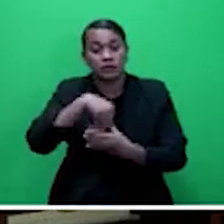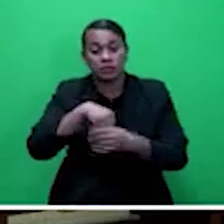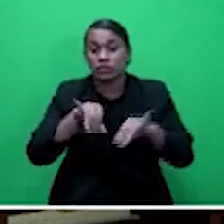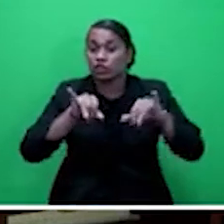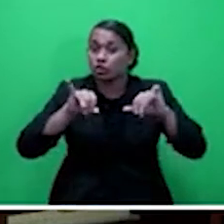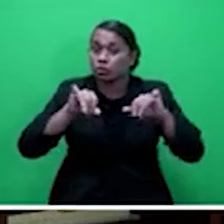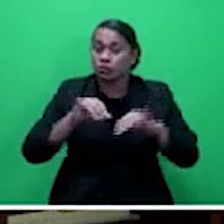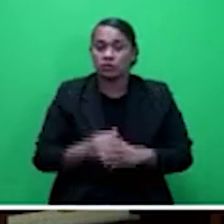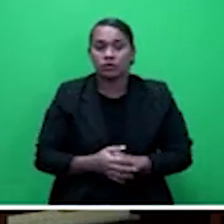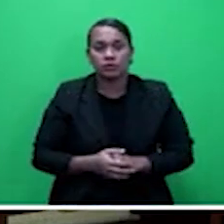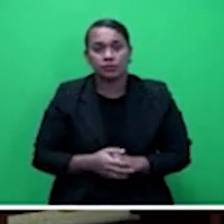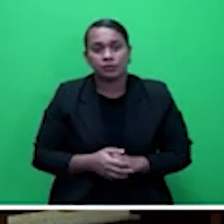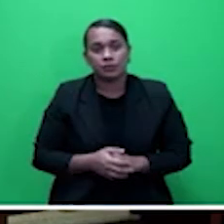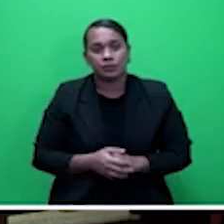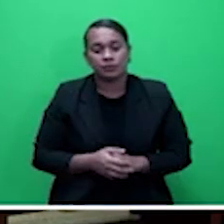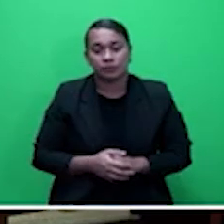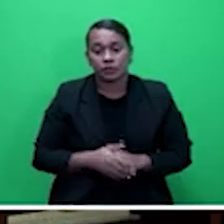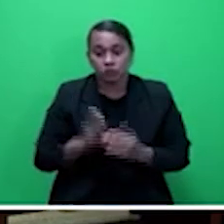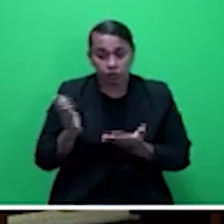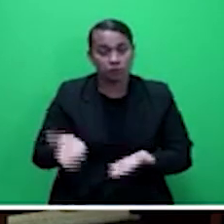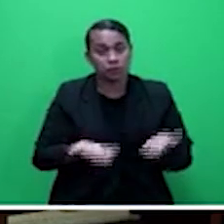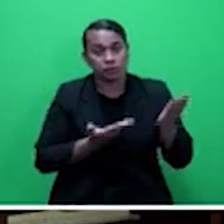Move his motion. You have the floor,